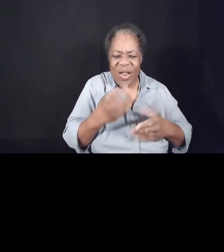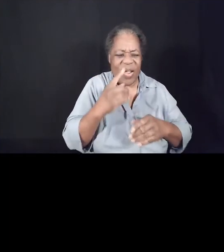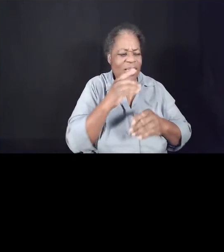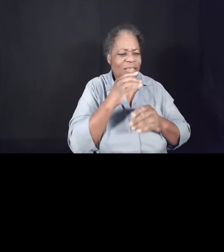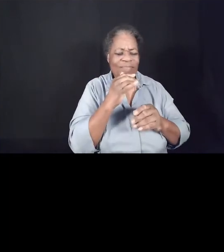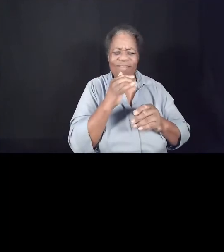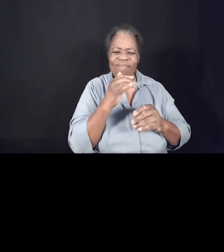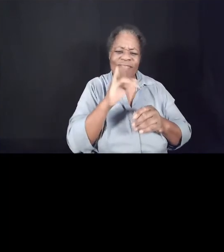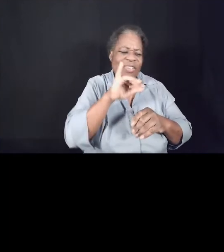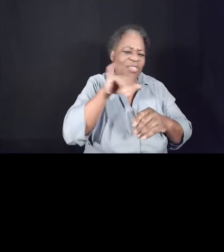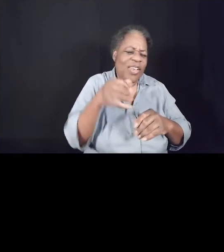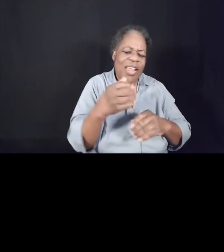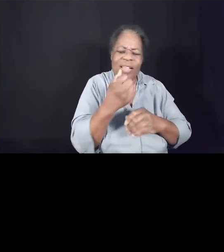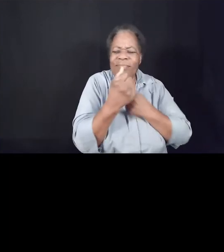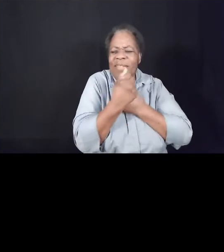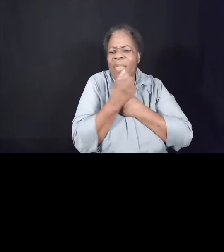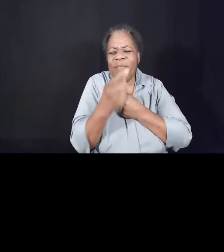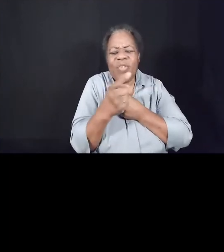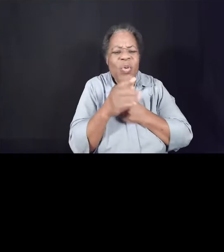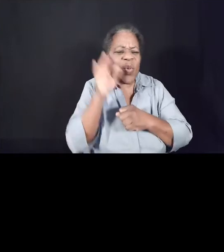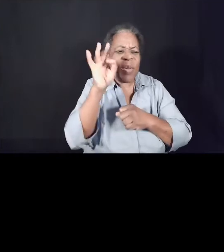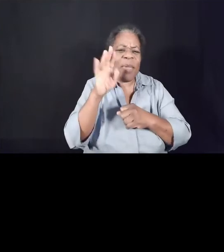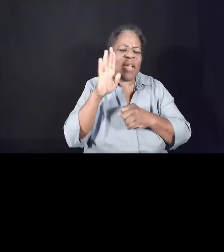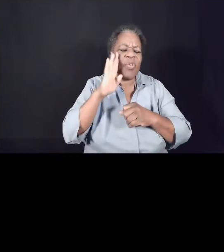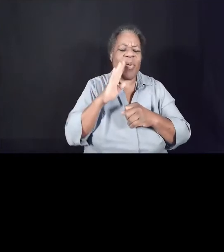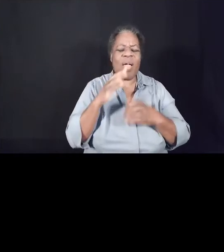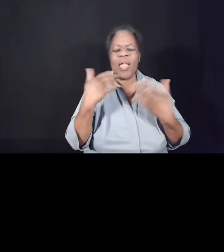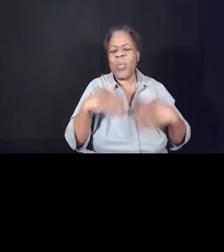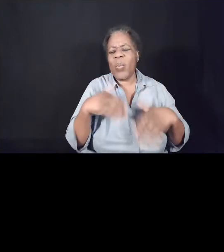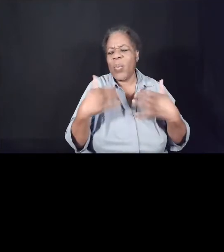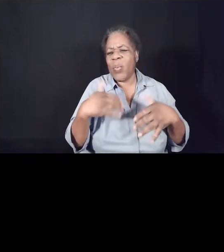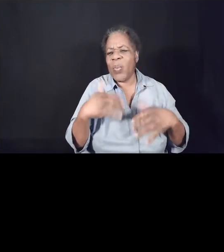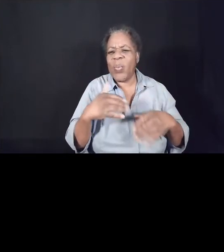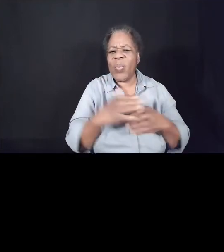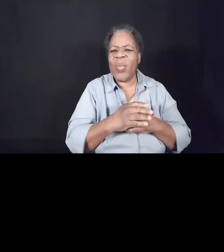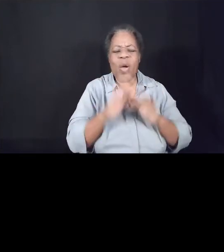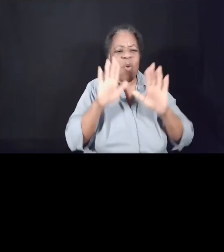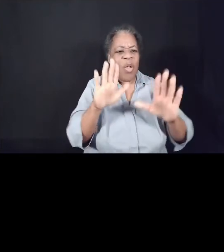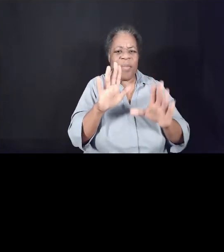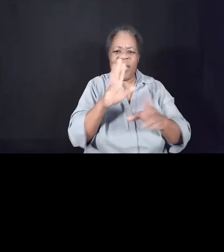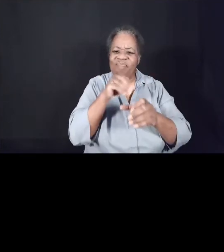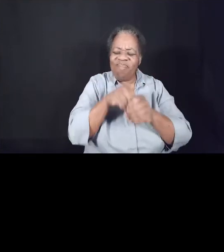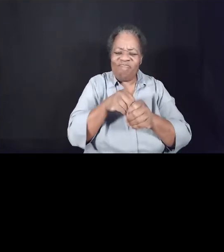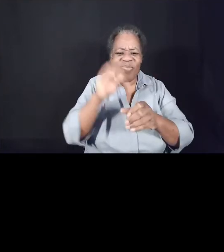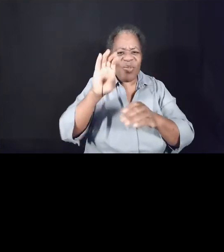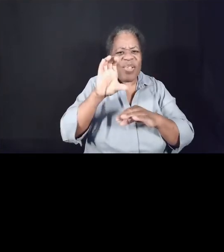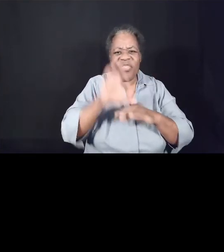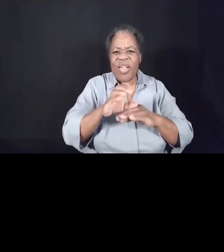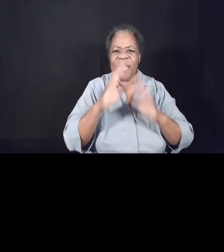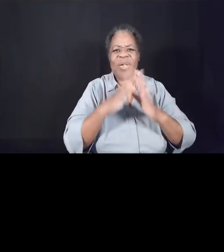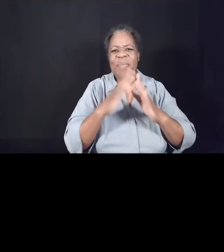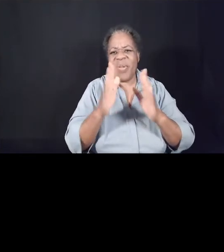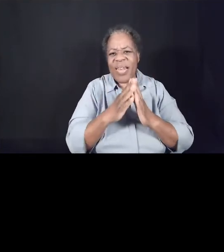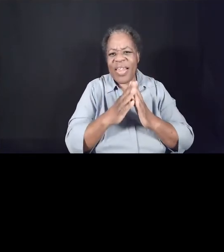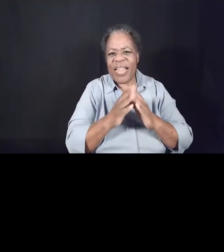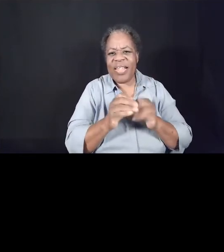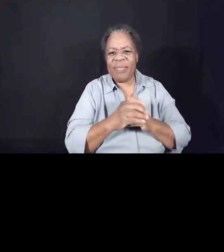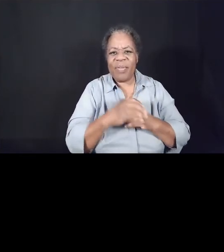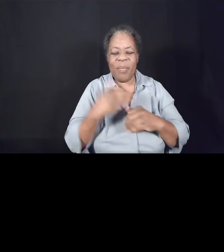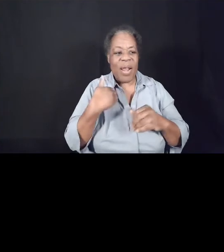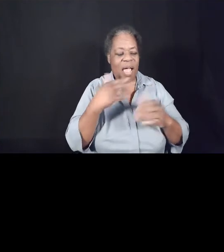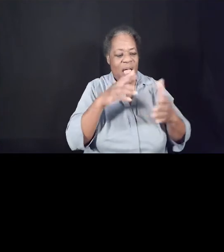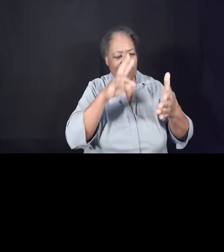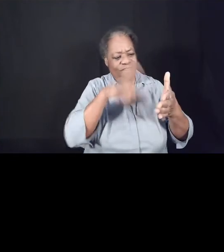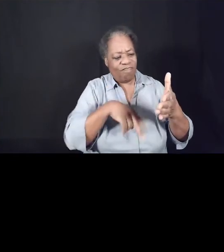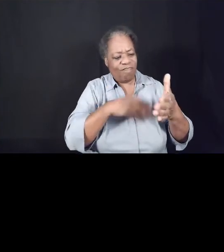of Pastor Brian. So really, it's wonderful to be a part of the Grace Chapel community. When I look at Isaiah 42,